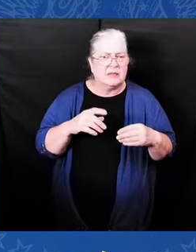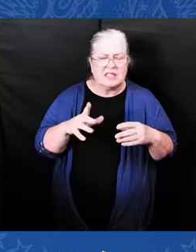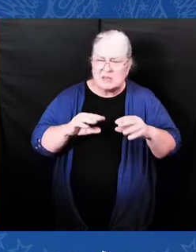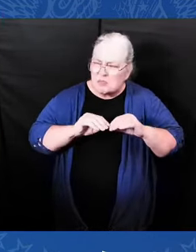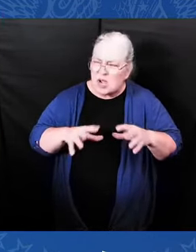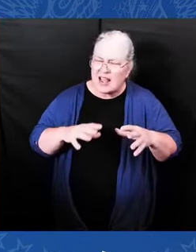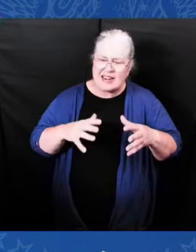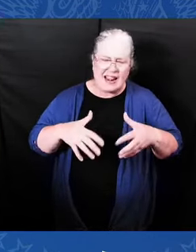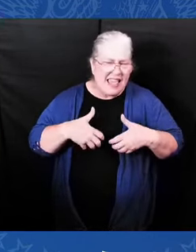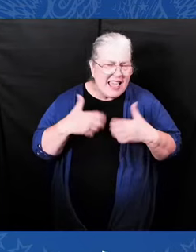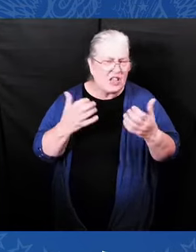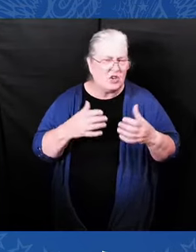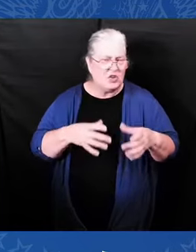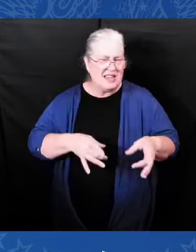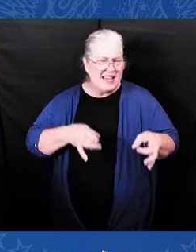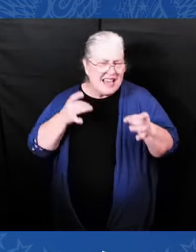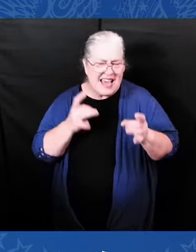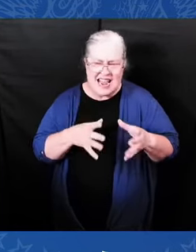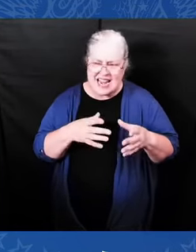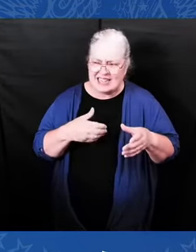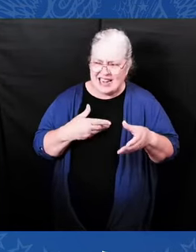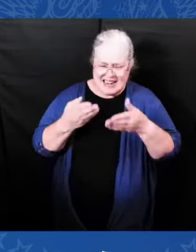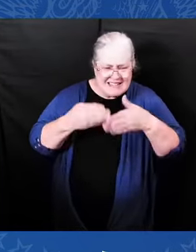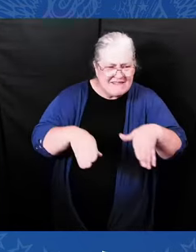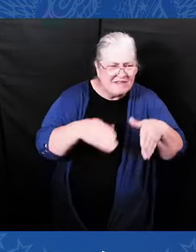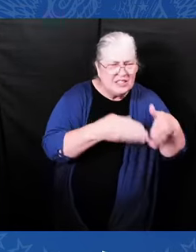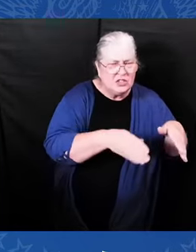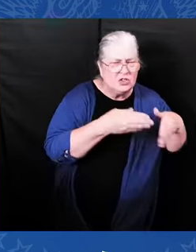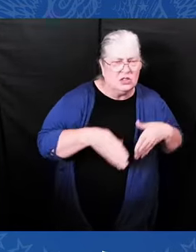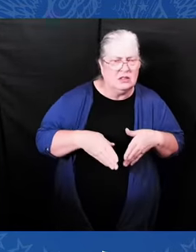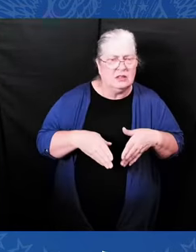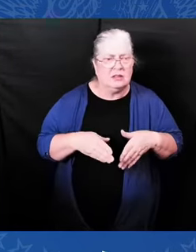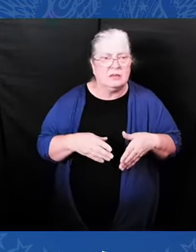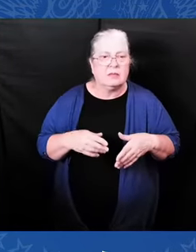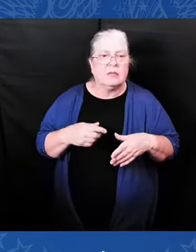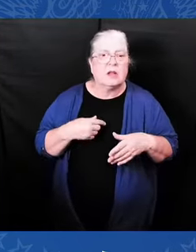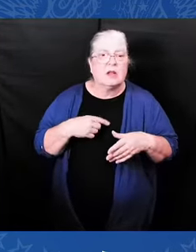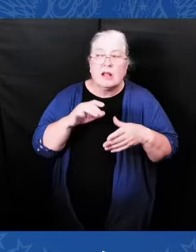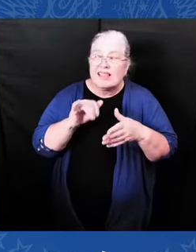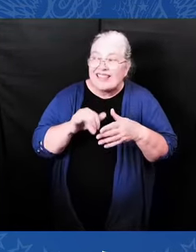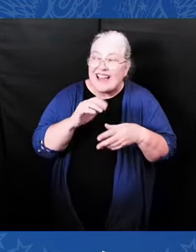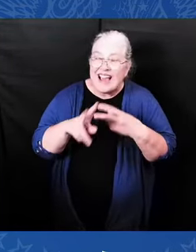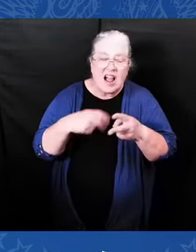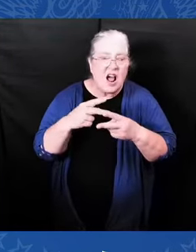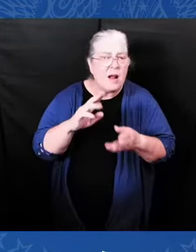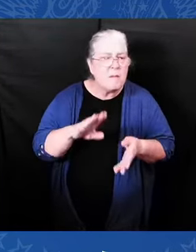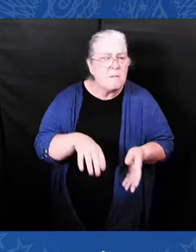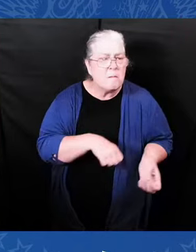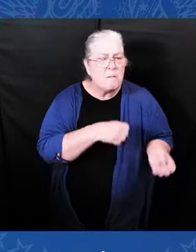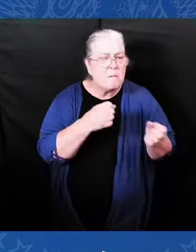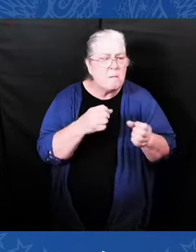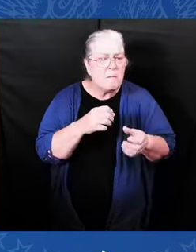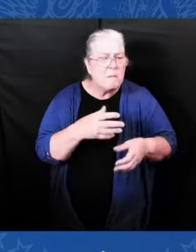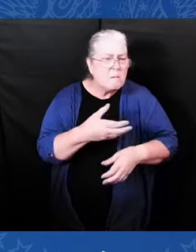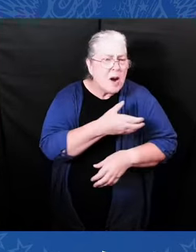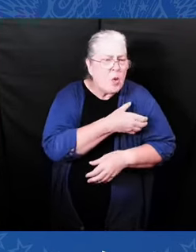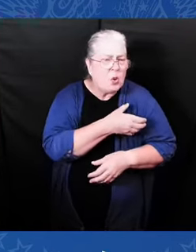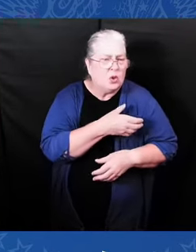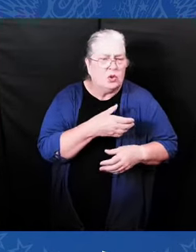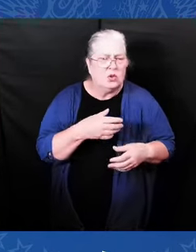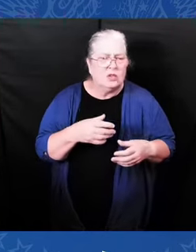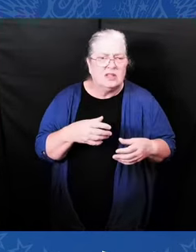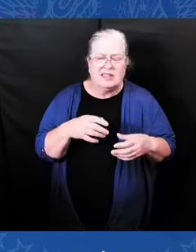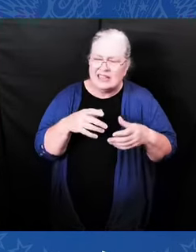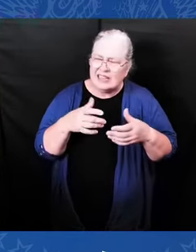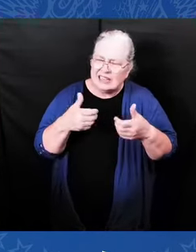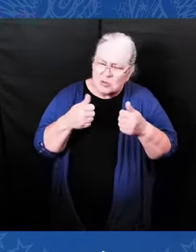happen, nor can you. And I'll always defend, protect, and fight for our democracy. Let me close with this. In the last two